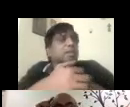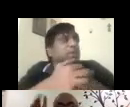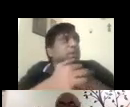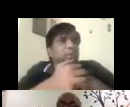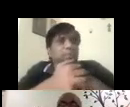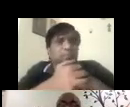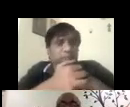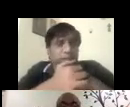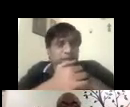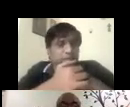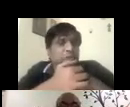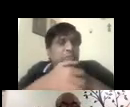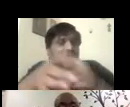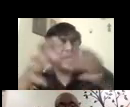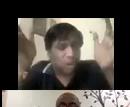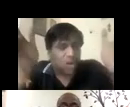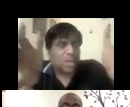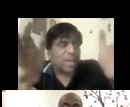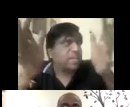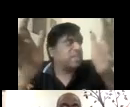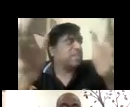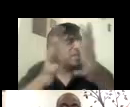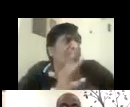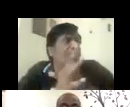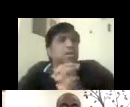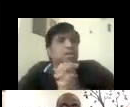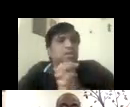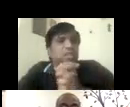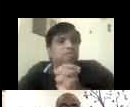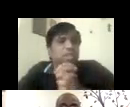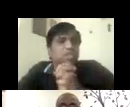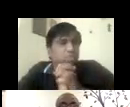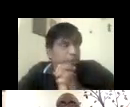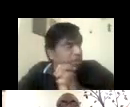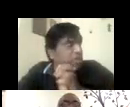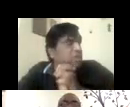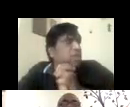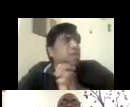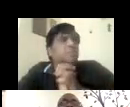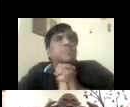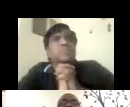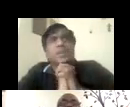you know, in the, you know, online e-learning self-paced model.